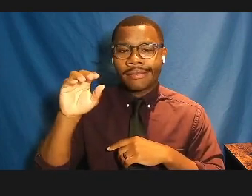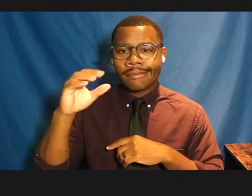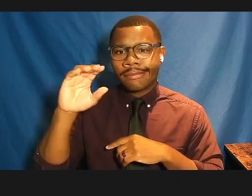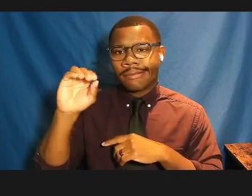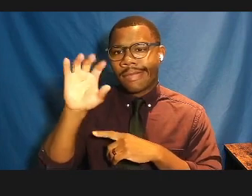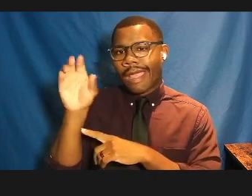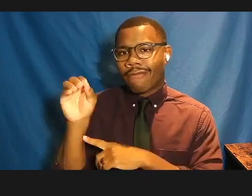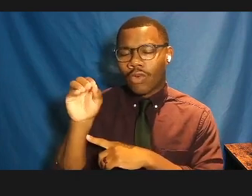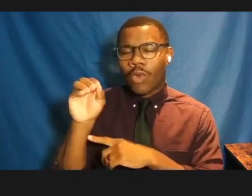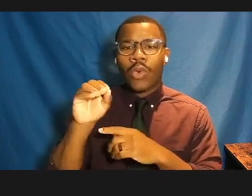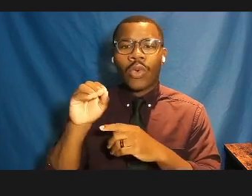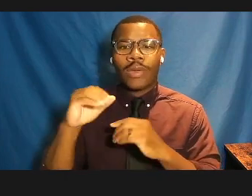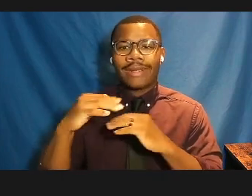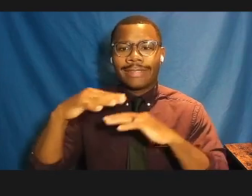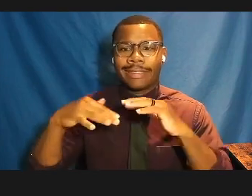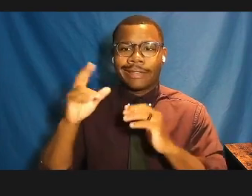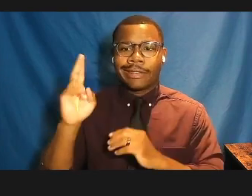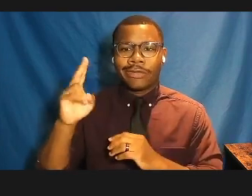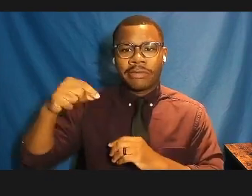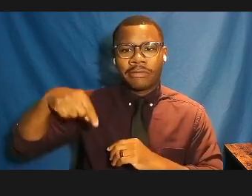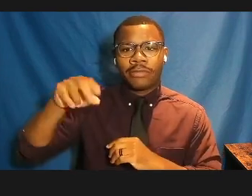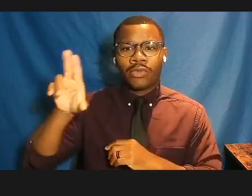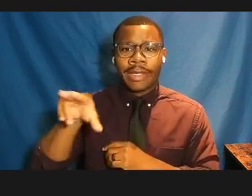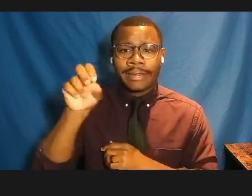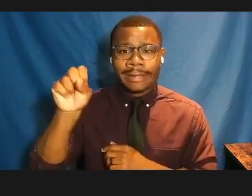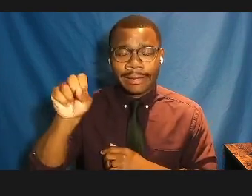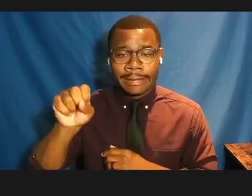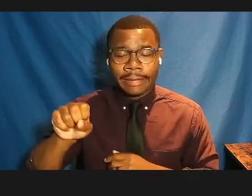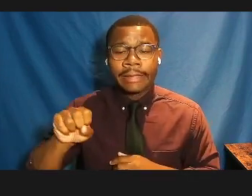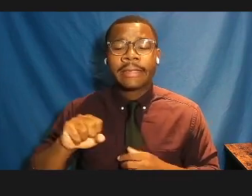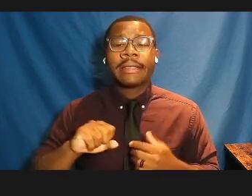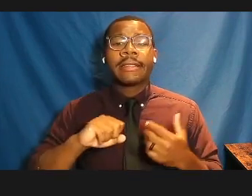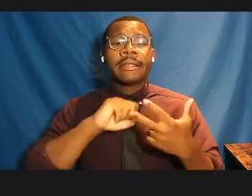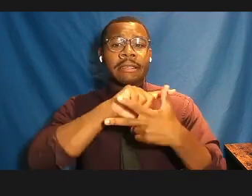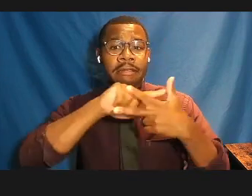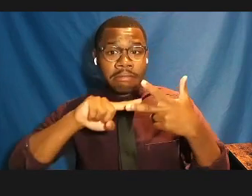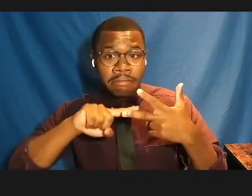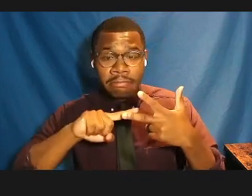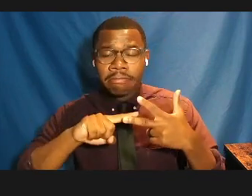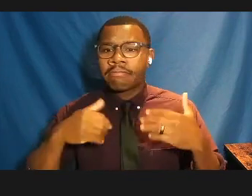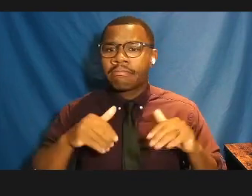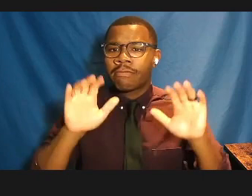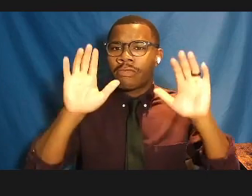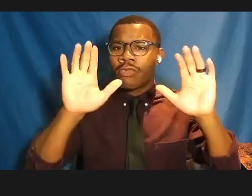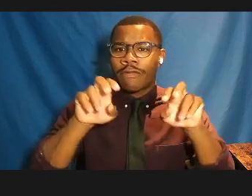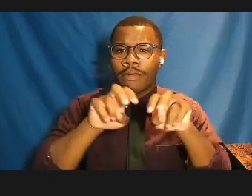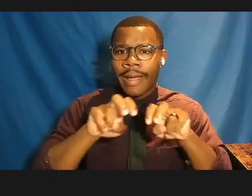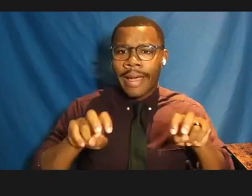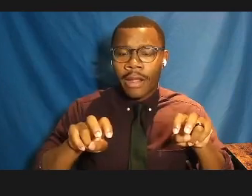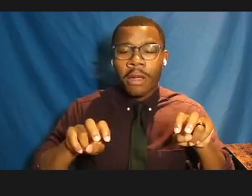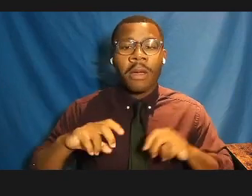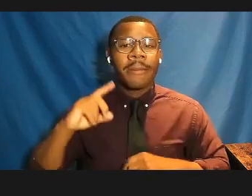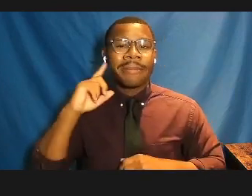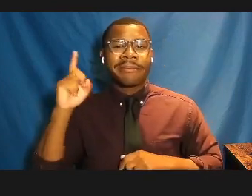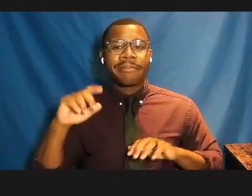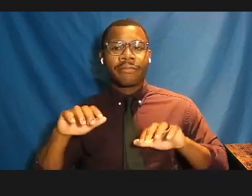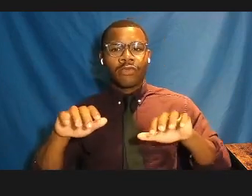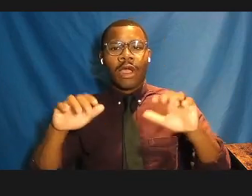States. Okay. Wonderful panel. Yeah. Yes, please applaud for them.